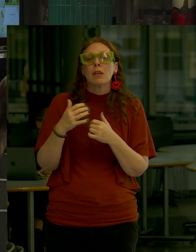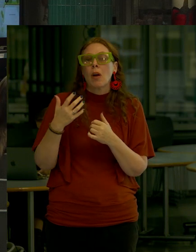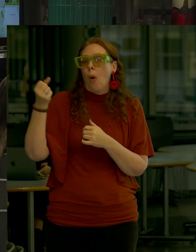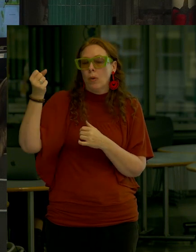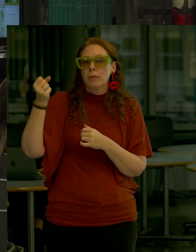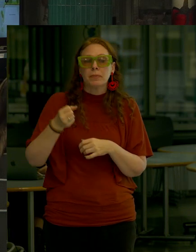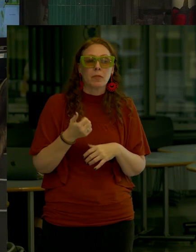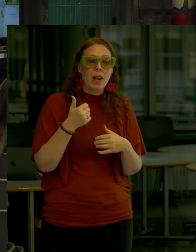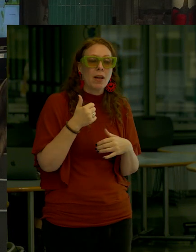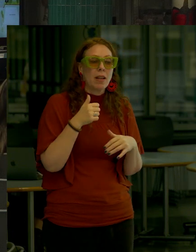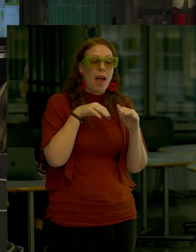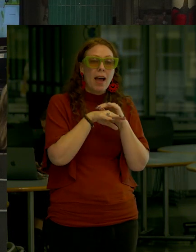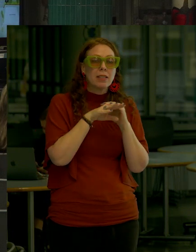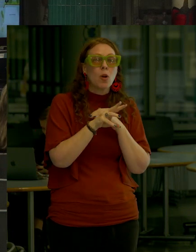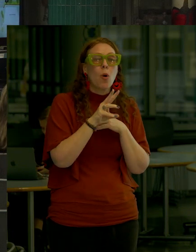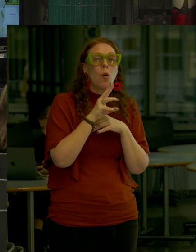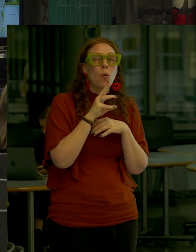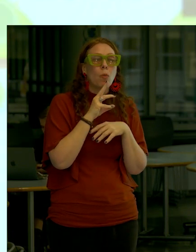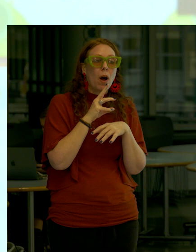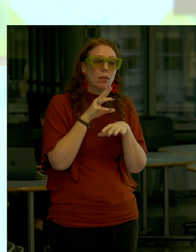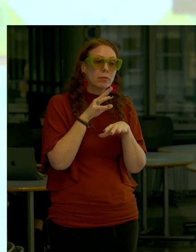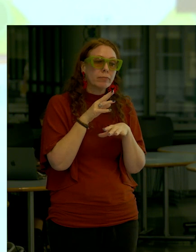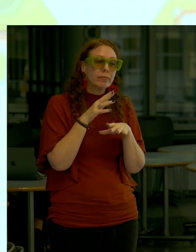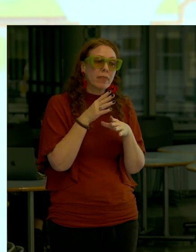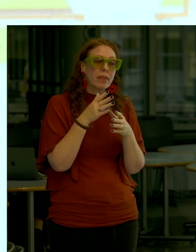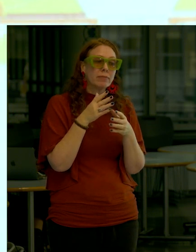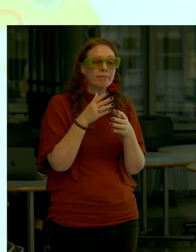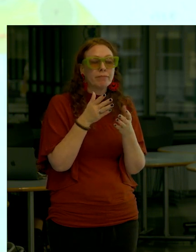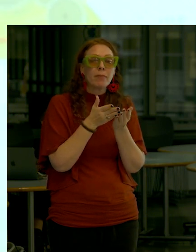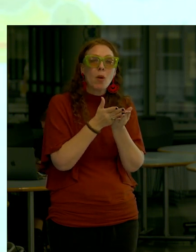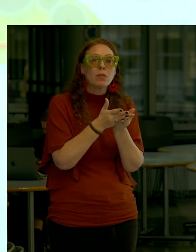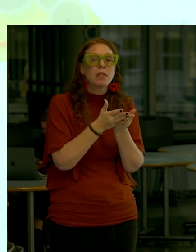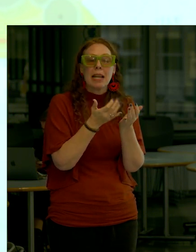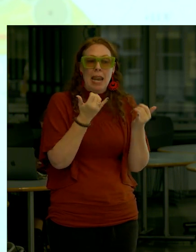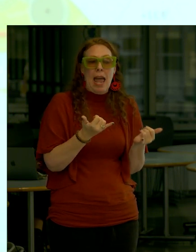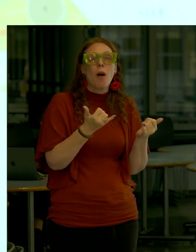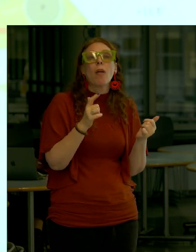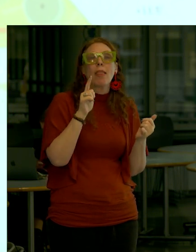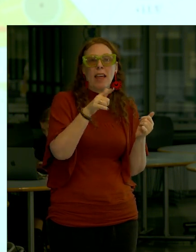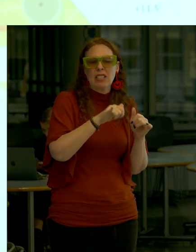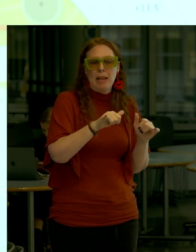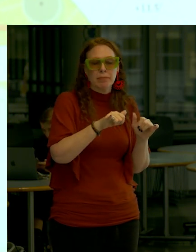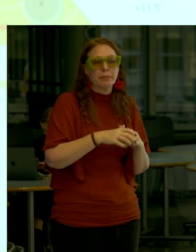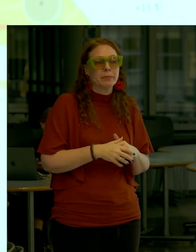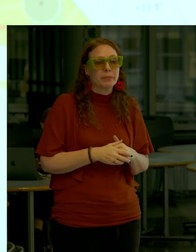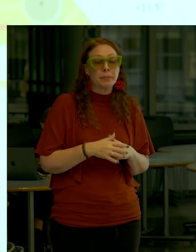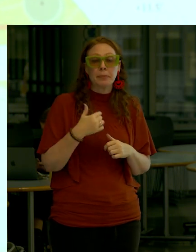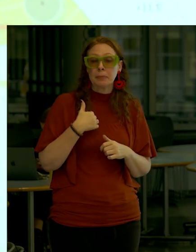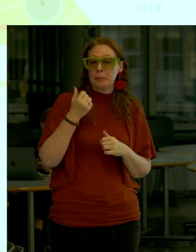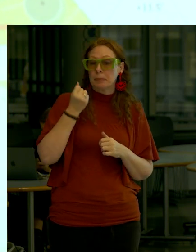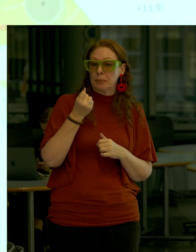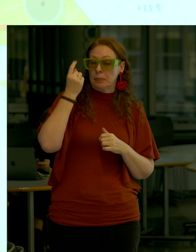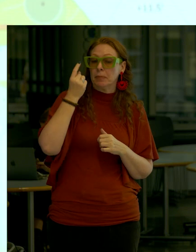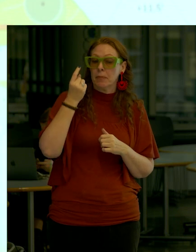waterfront vehicles that is present now will be present later So as I understand it, you know,